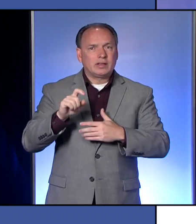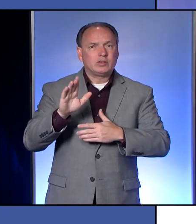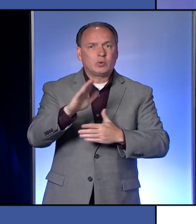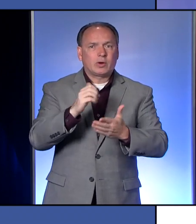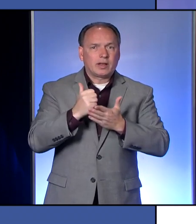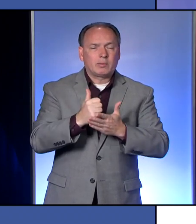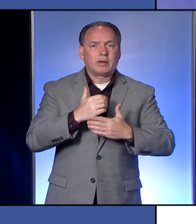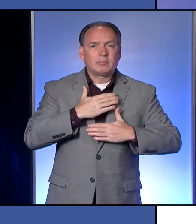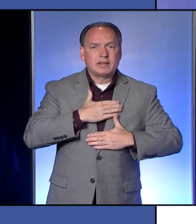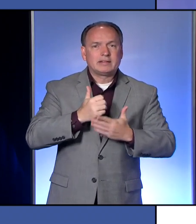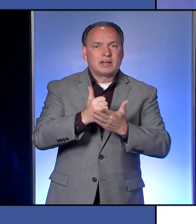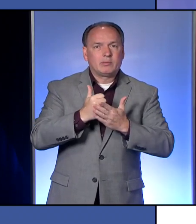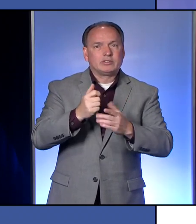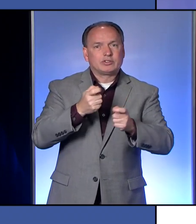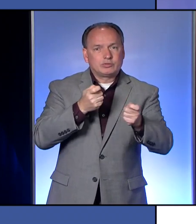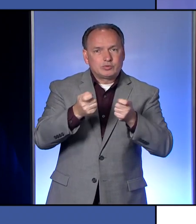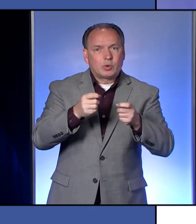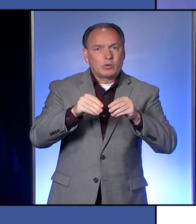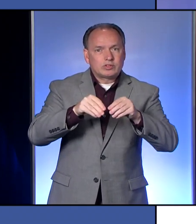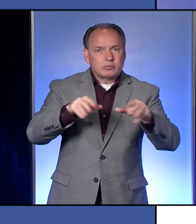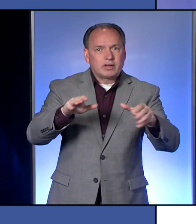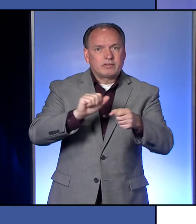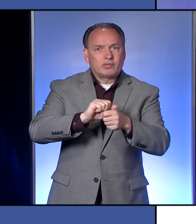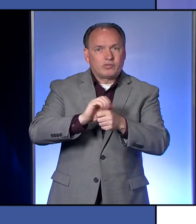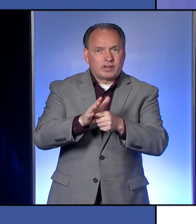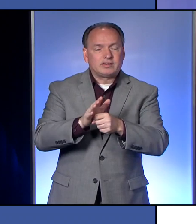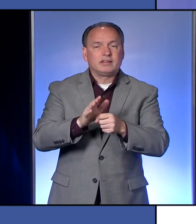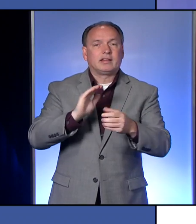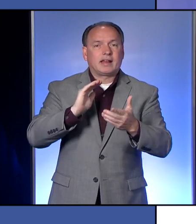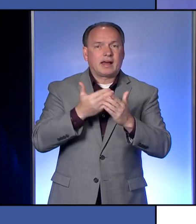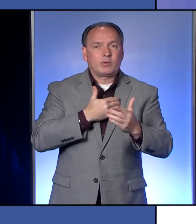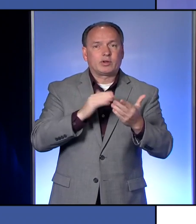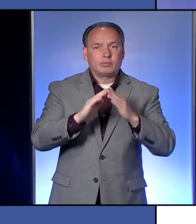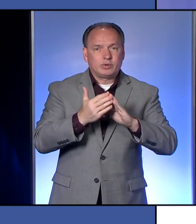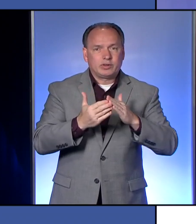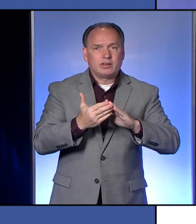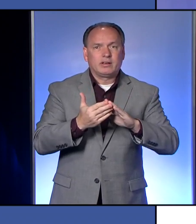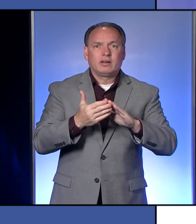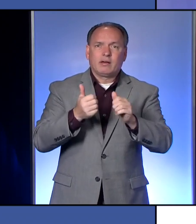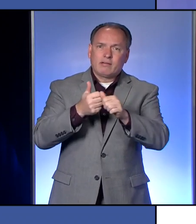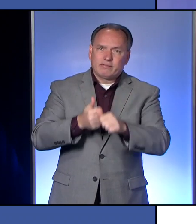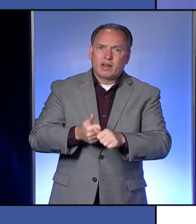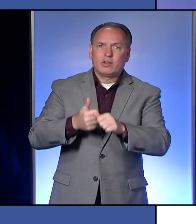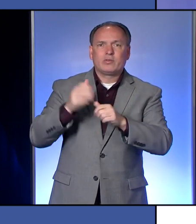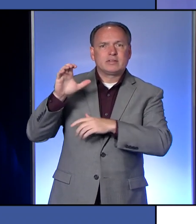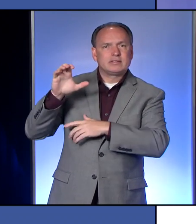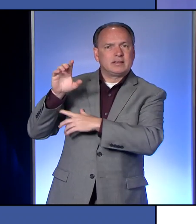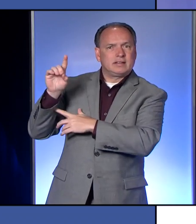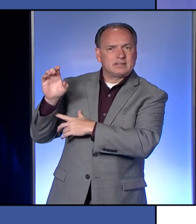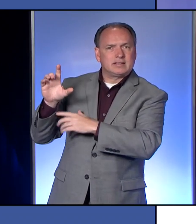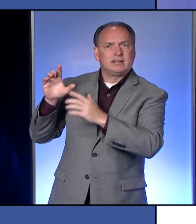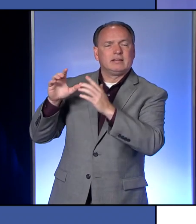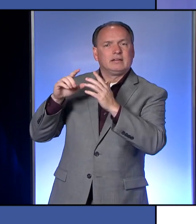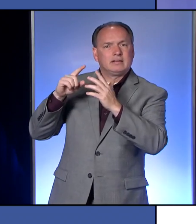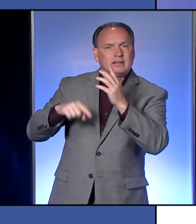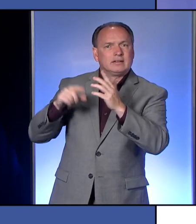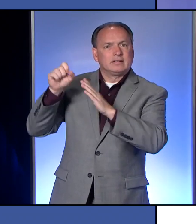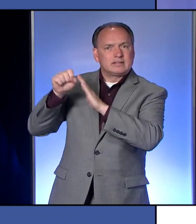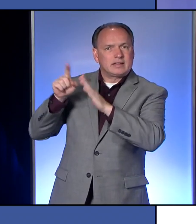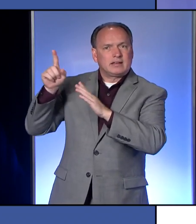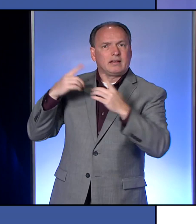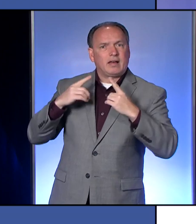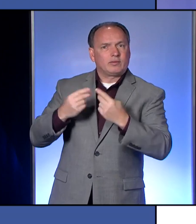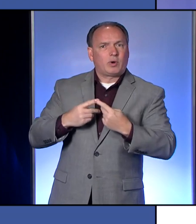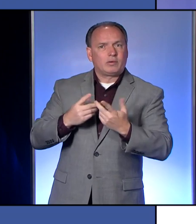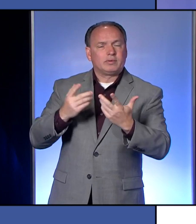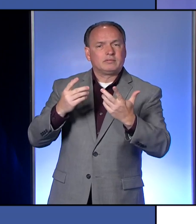help us control the spread of COVID-19 in our community by following the guidelines I've spoken to about every